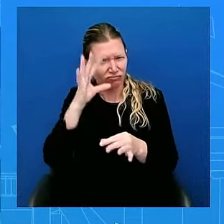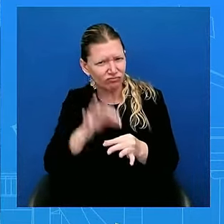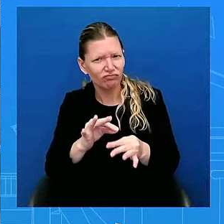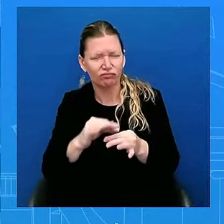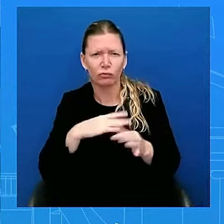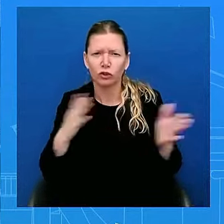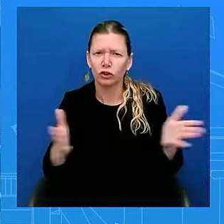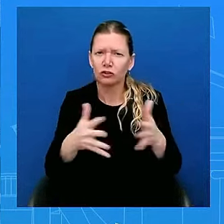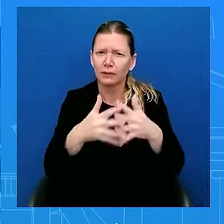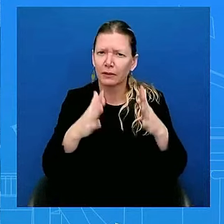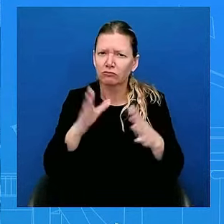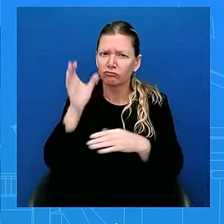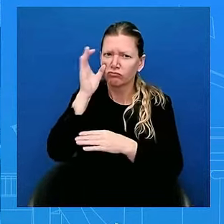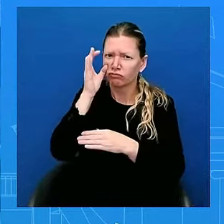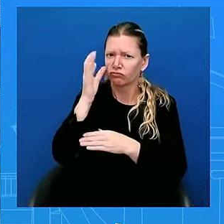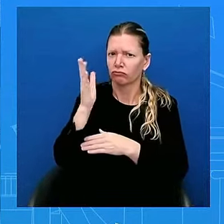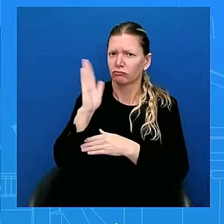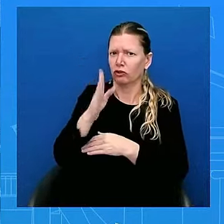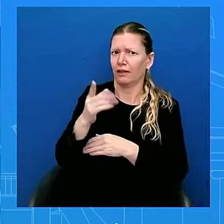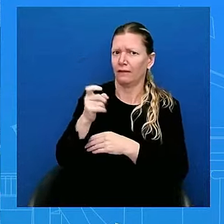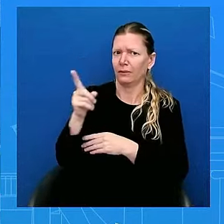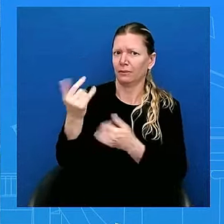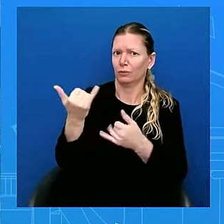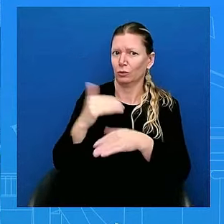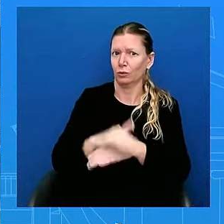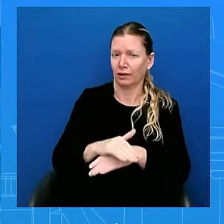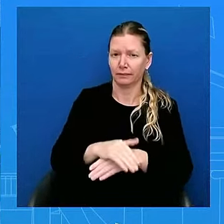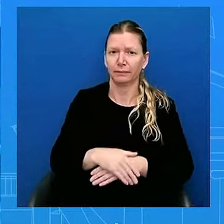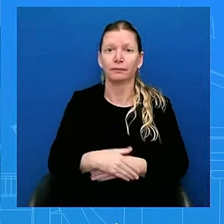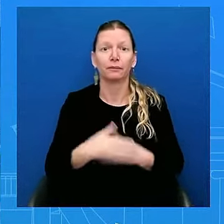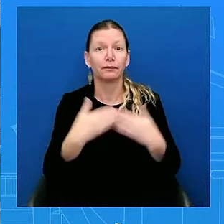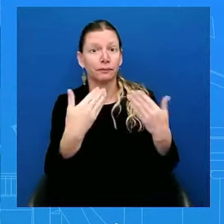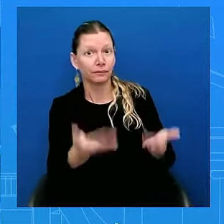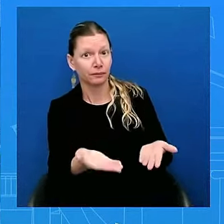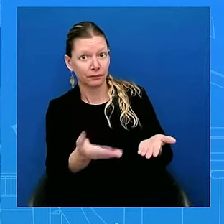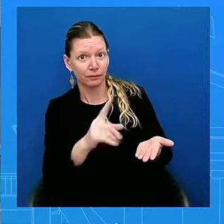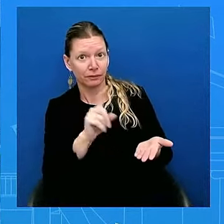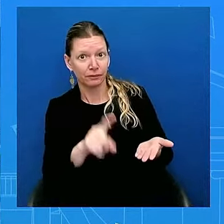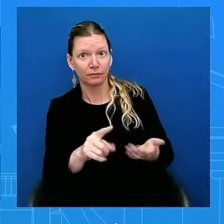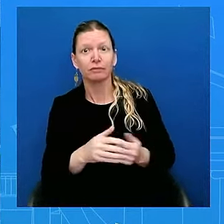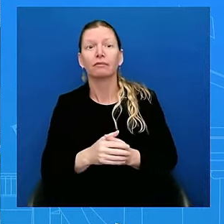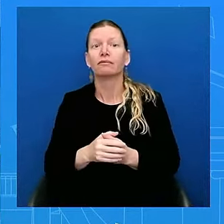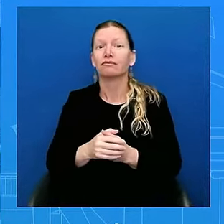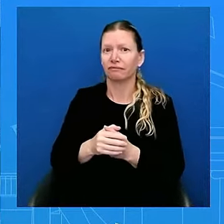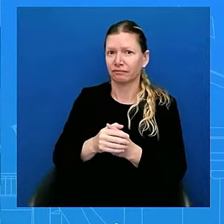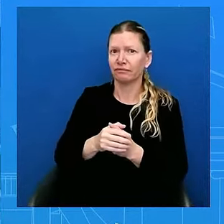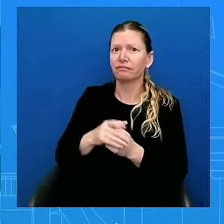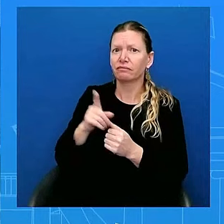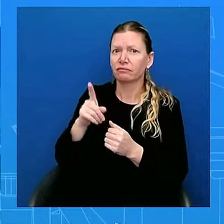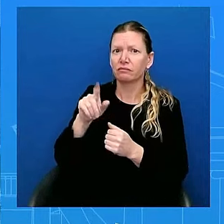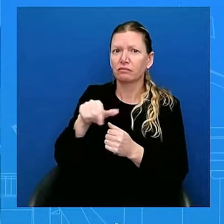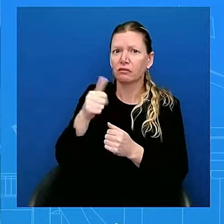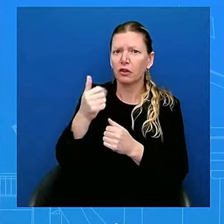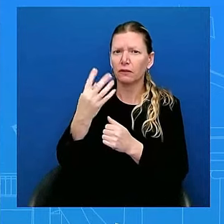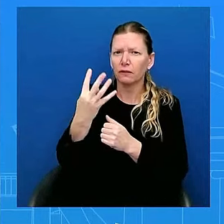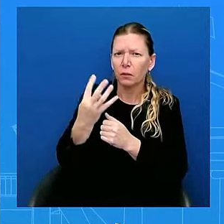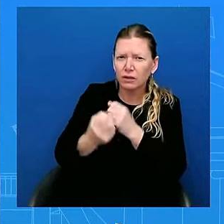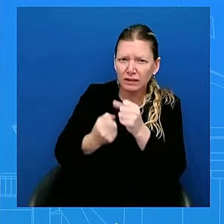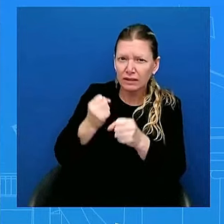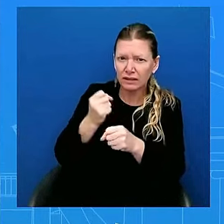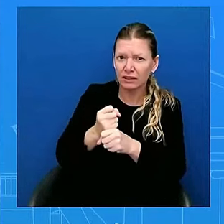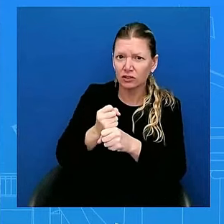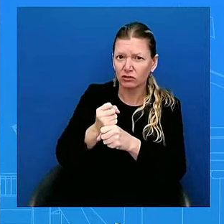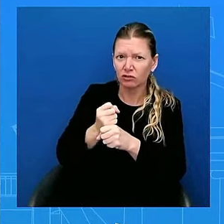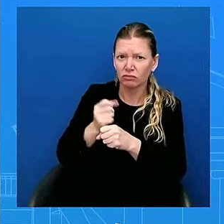country that he not be in the Oval Office for another four years. How can you assure the American people that he's up to be in the office for the next six months? Well, first I would